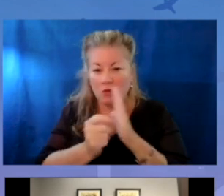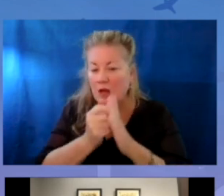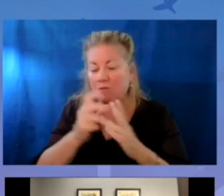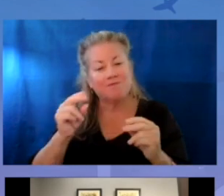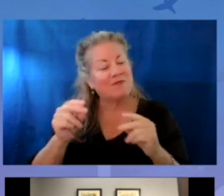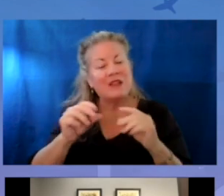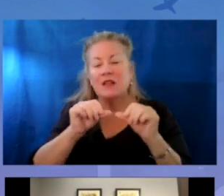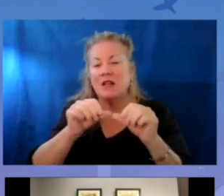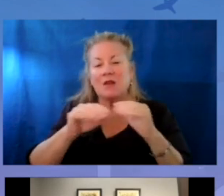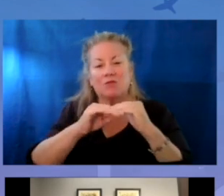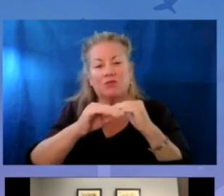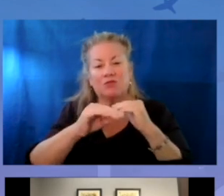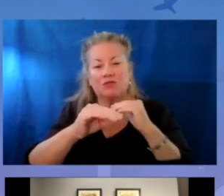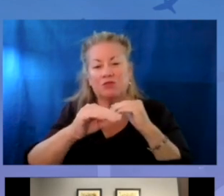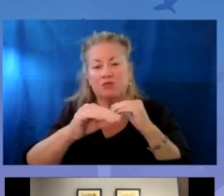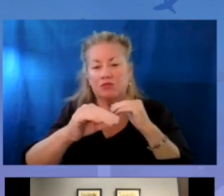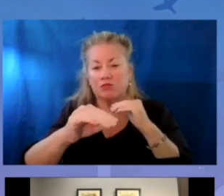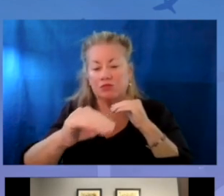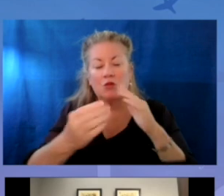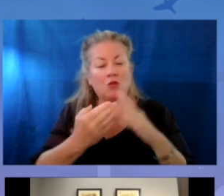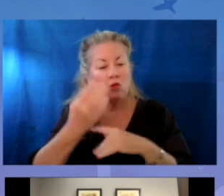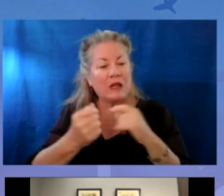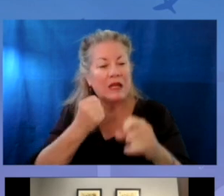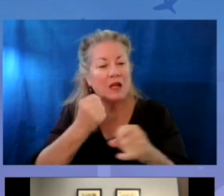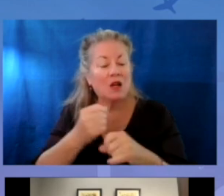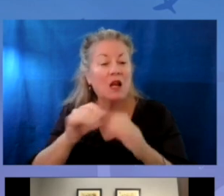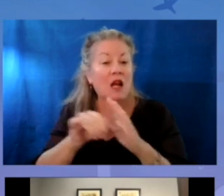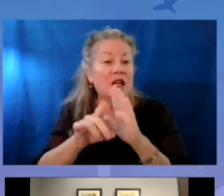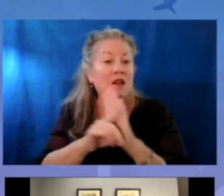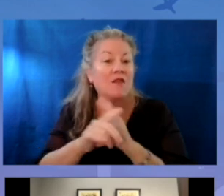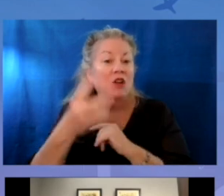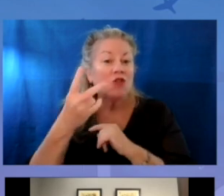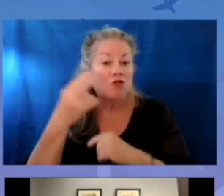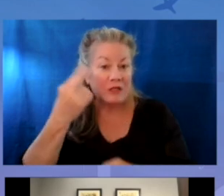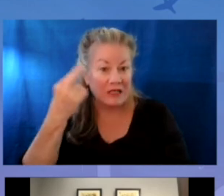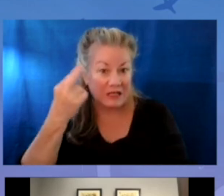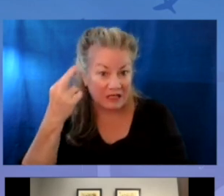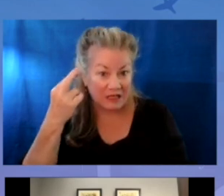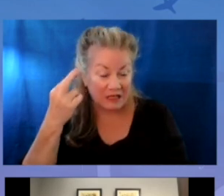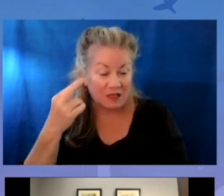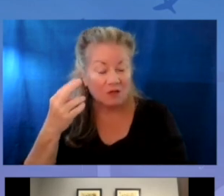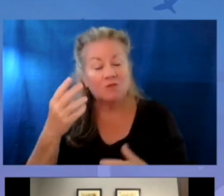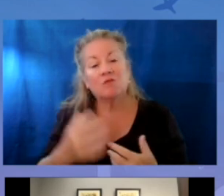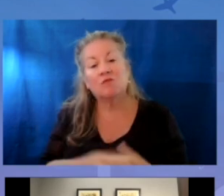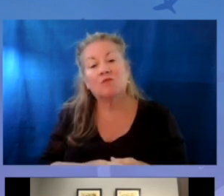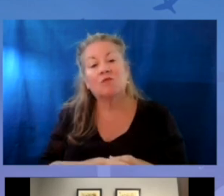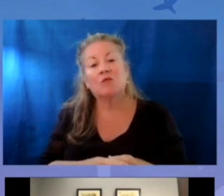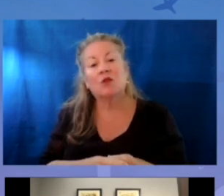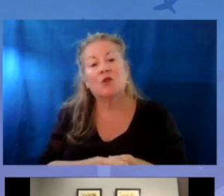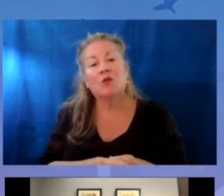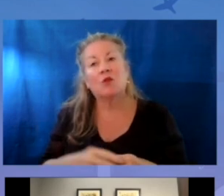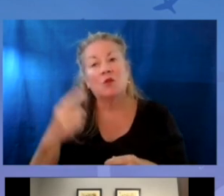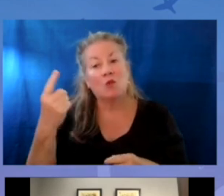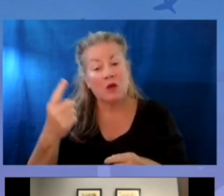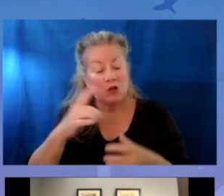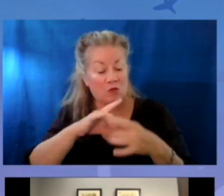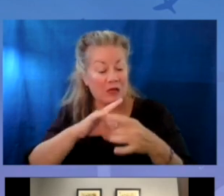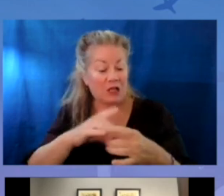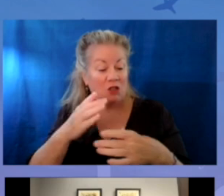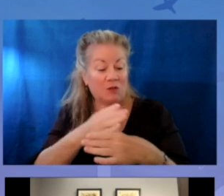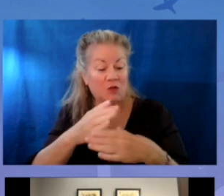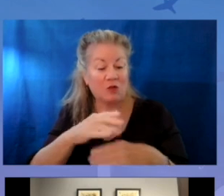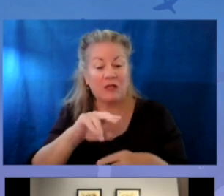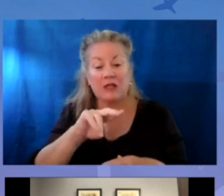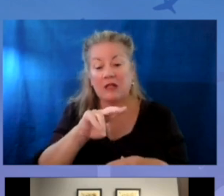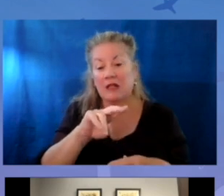It remained constant throughout the year. And we kind of identified two reasons and causations. One, as the relationships